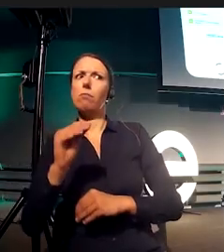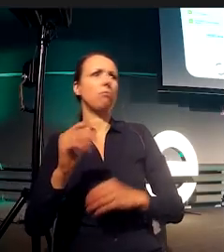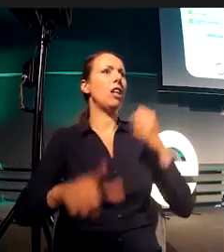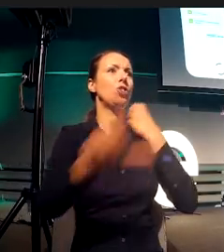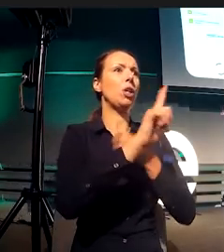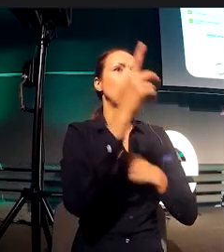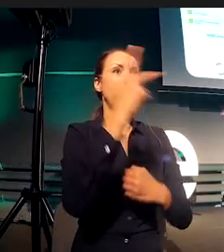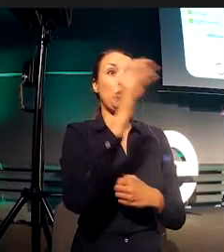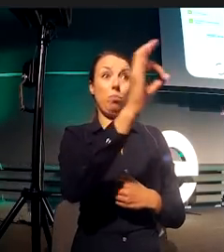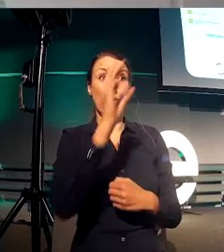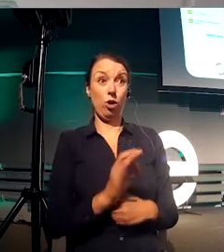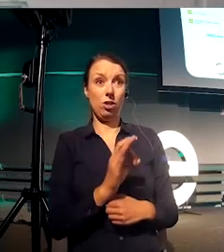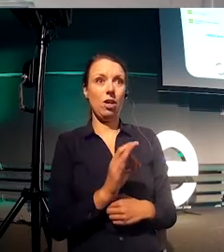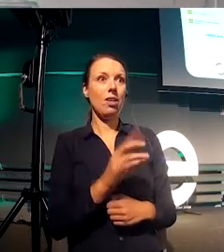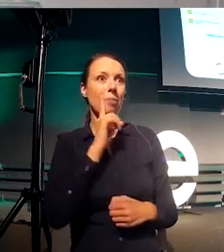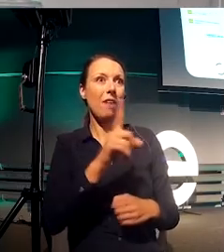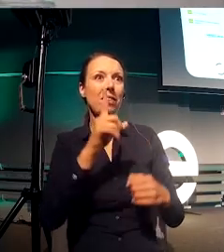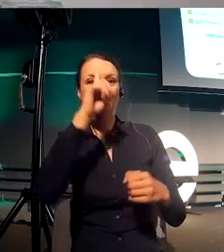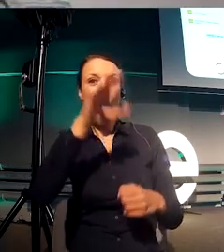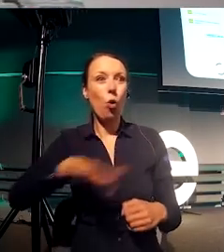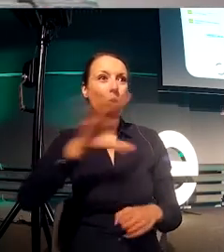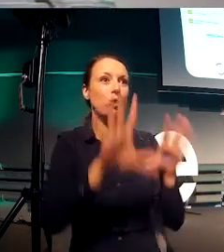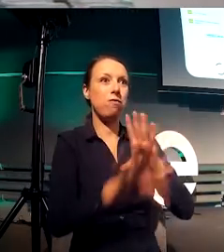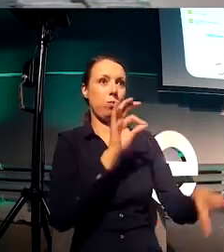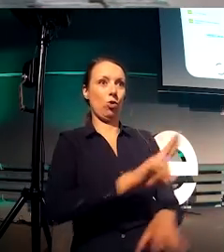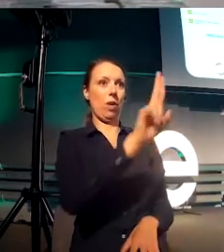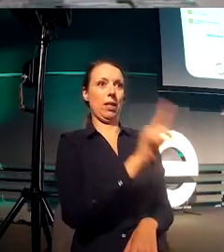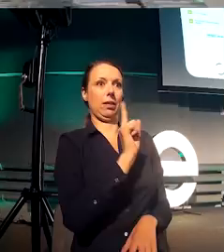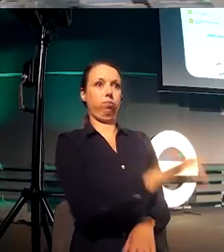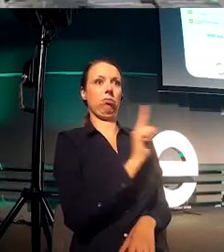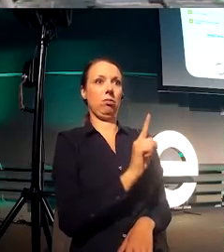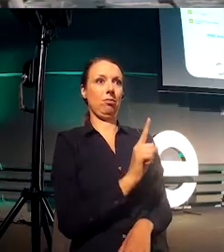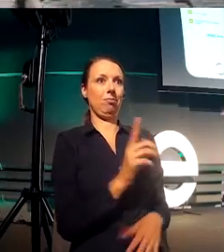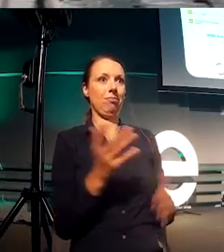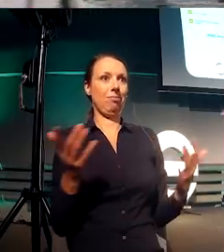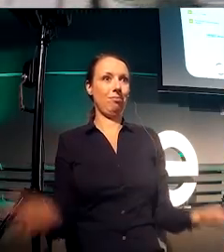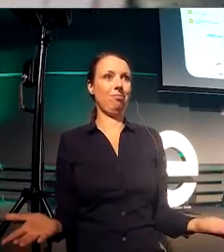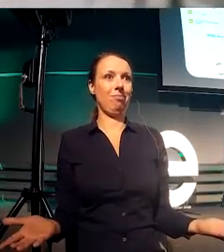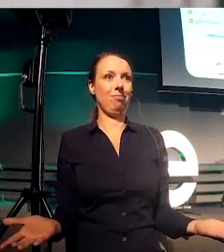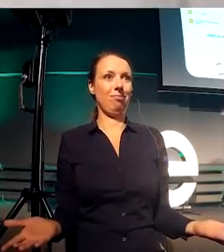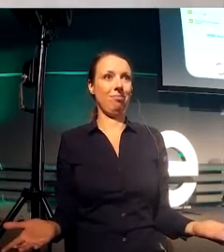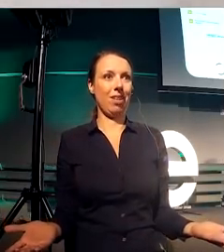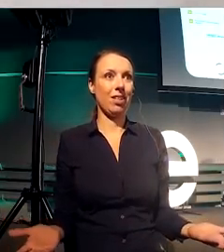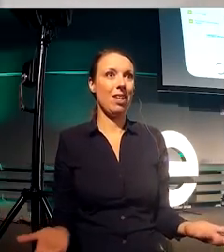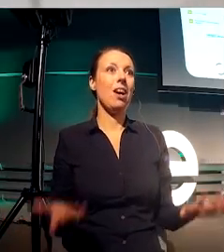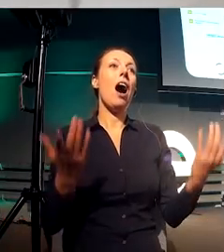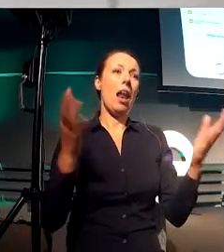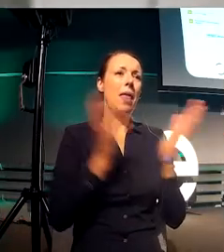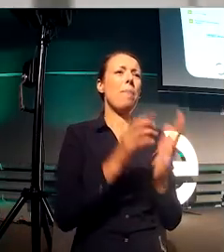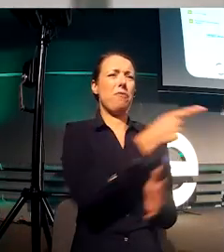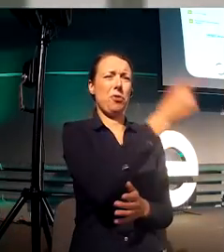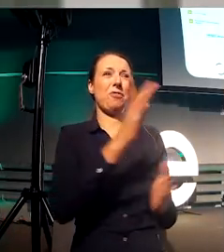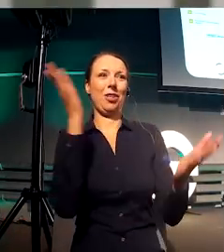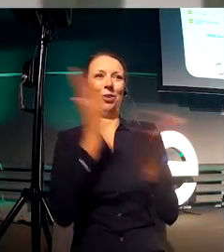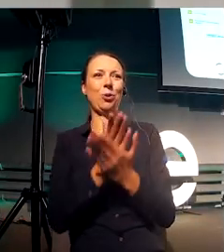will tap on the blue one. Now, it makes sense. You might have heard the link blue, like we're used to things being blue